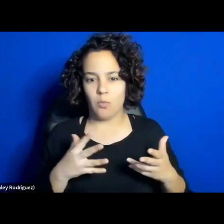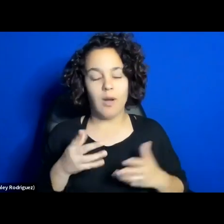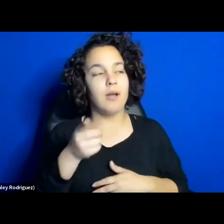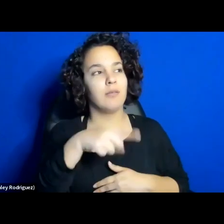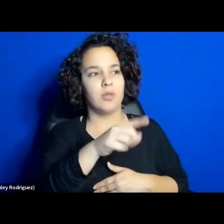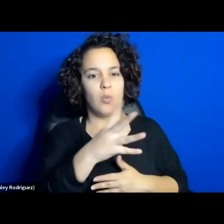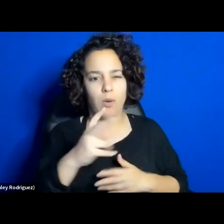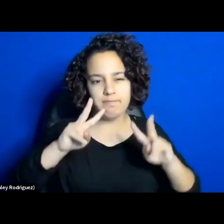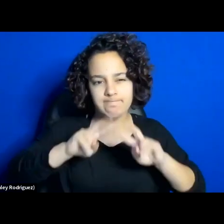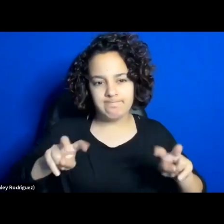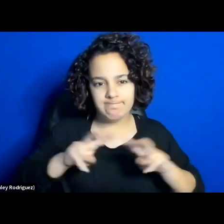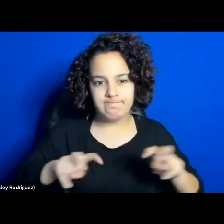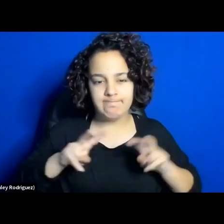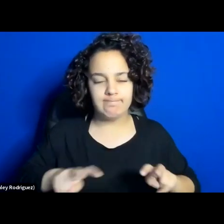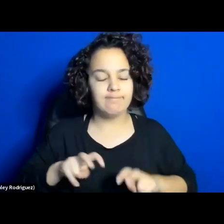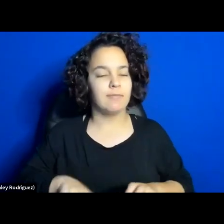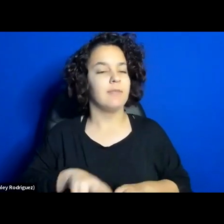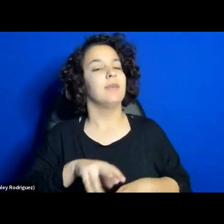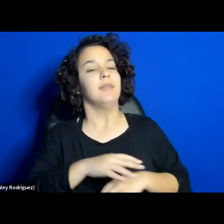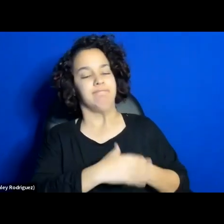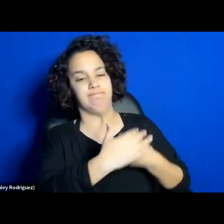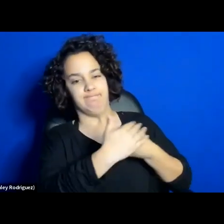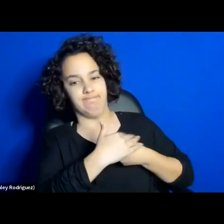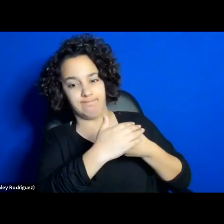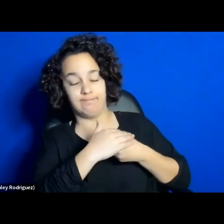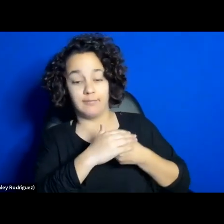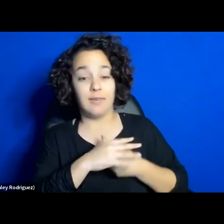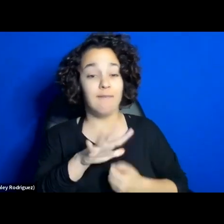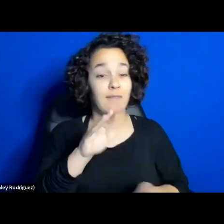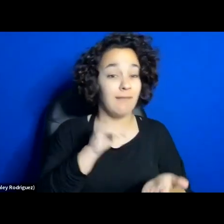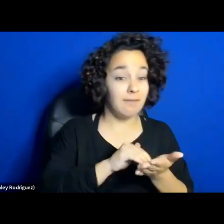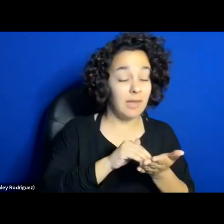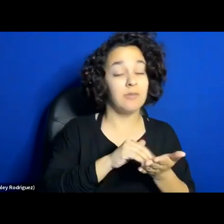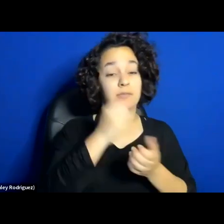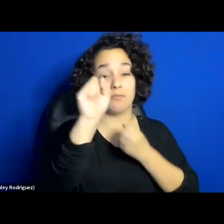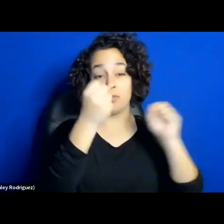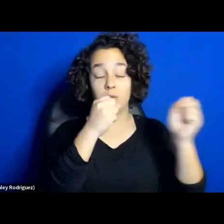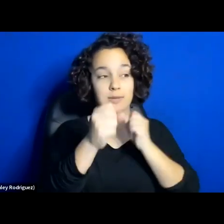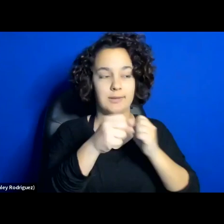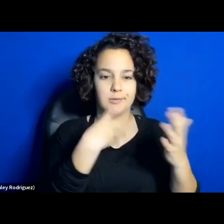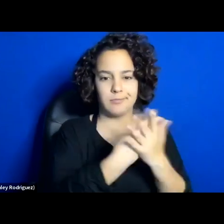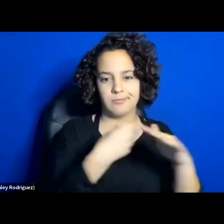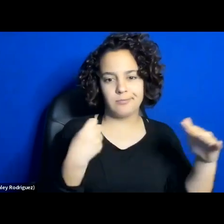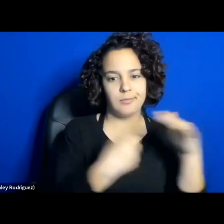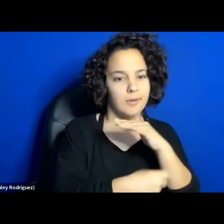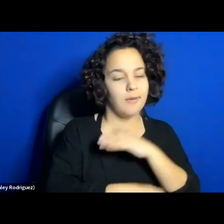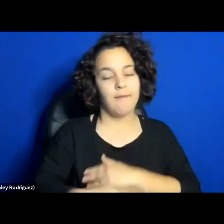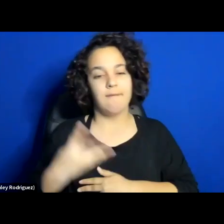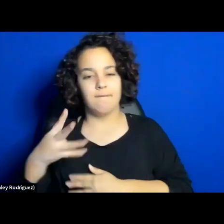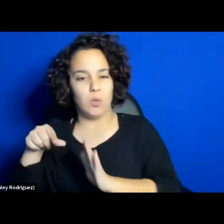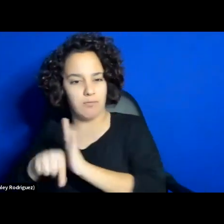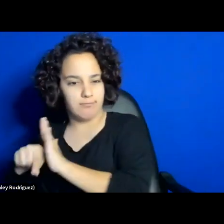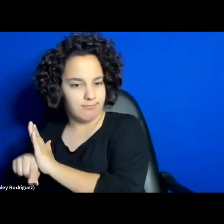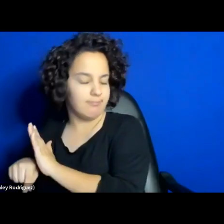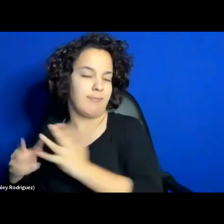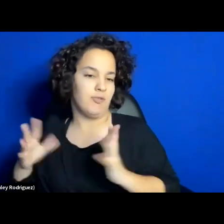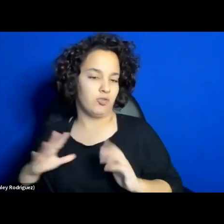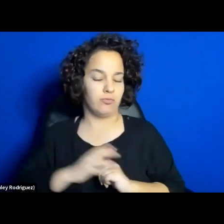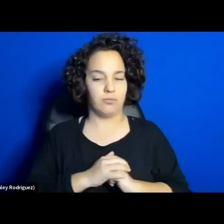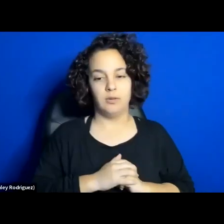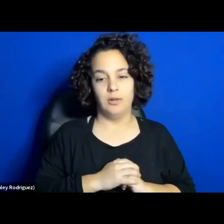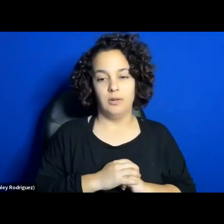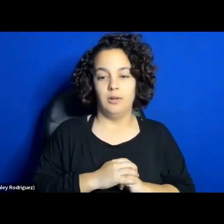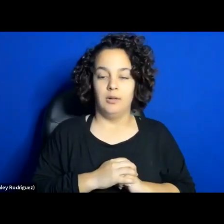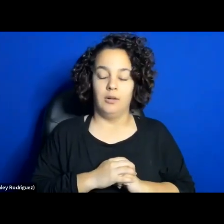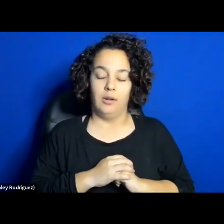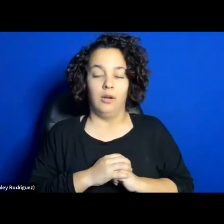led to the death of 500 protesters, thousands of arrests and four executions. Women life freedom movement is described as